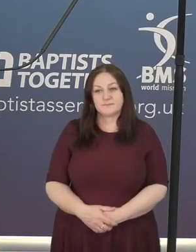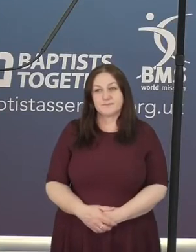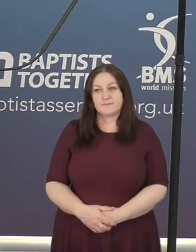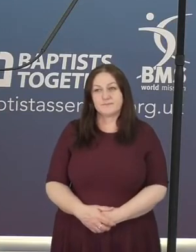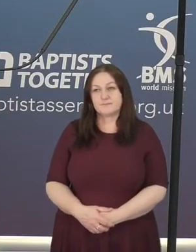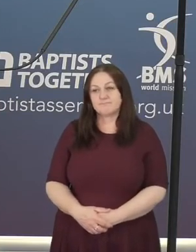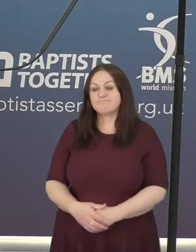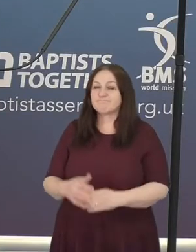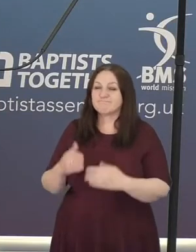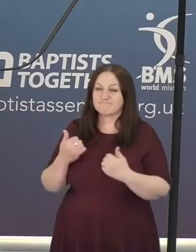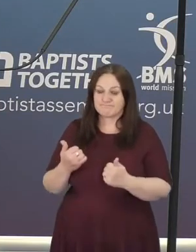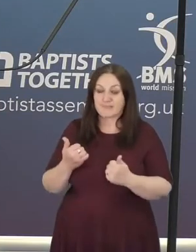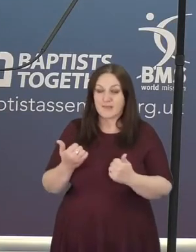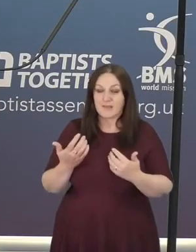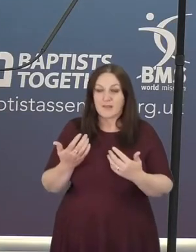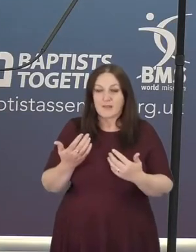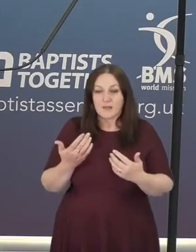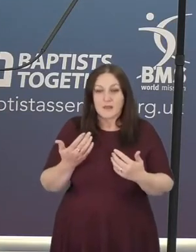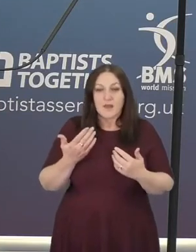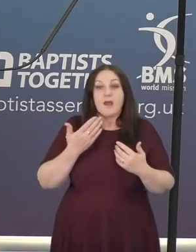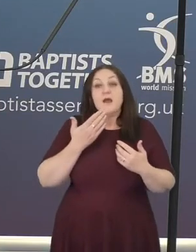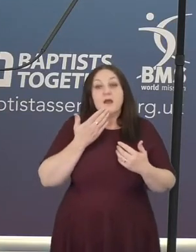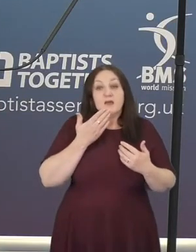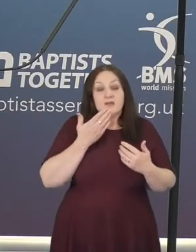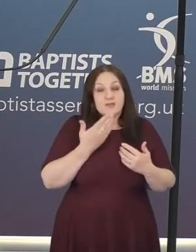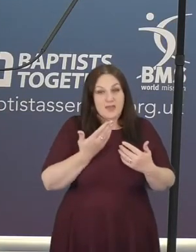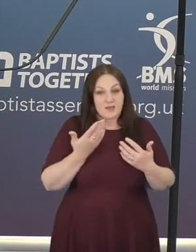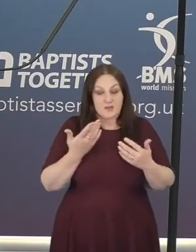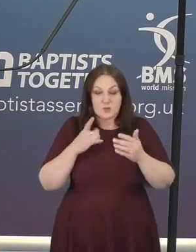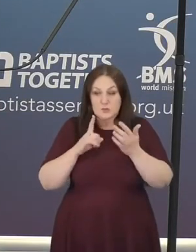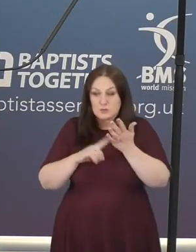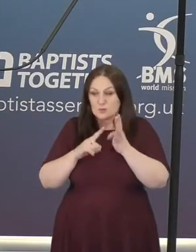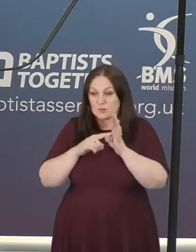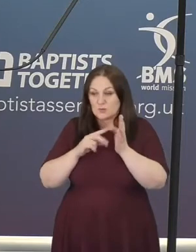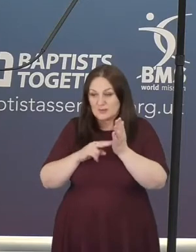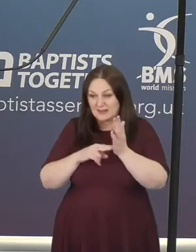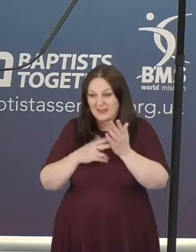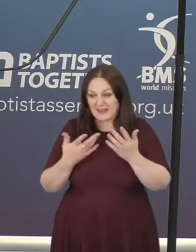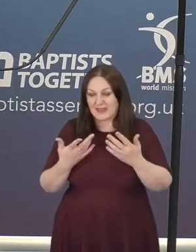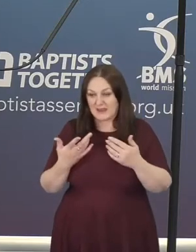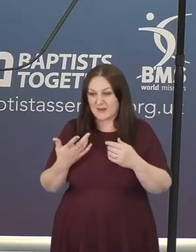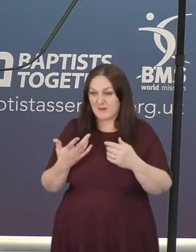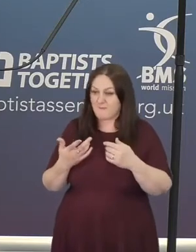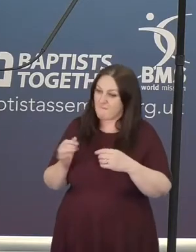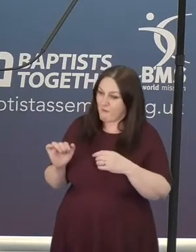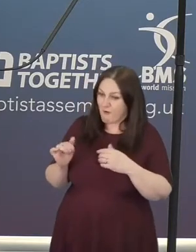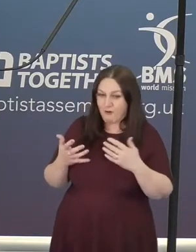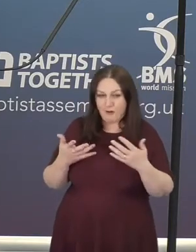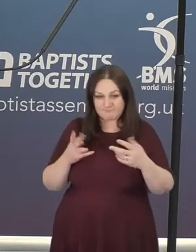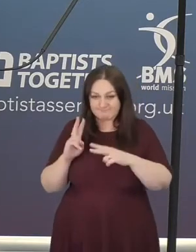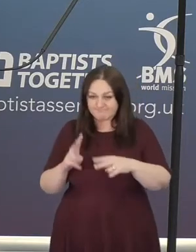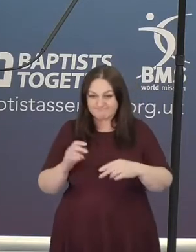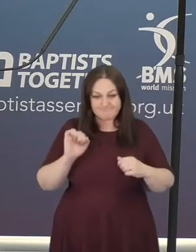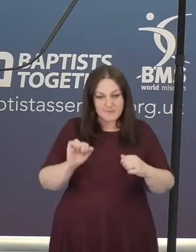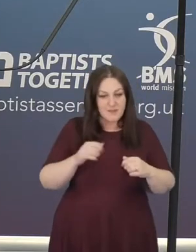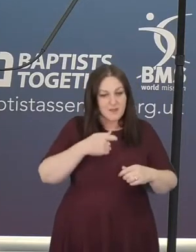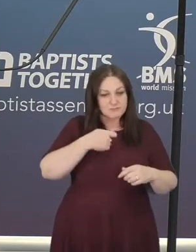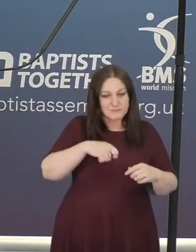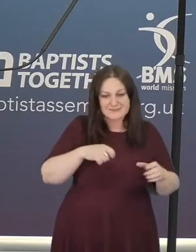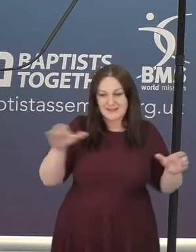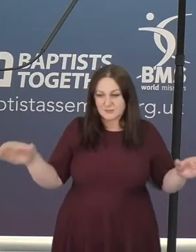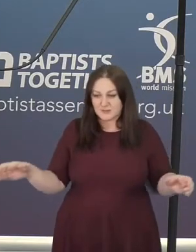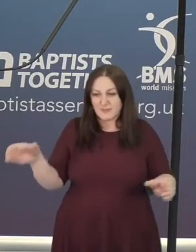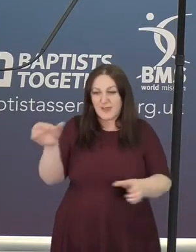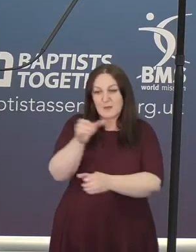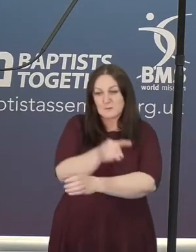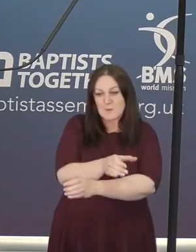Well thank you very much Lynn for overseeing that presidential handover. It wouldn't be this year would it be if there wasn't at least